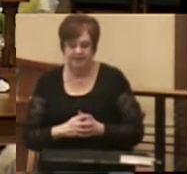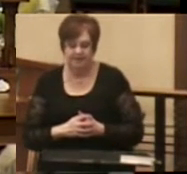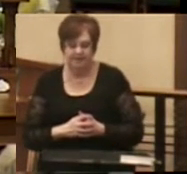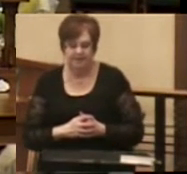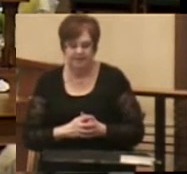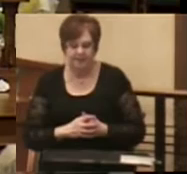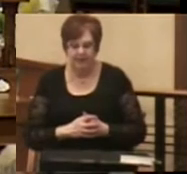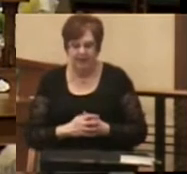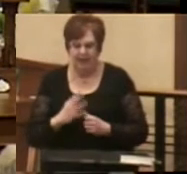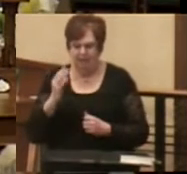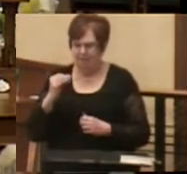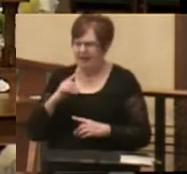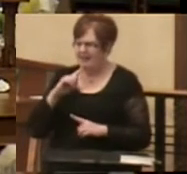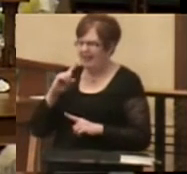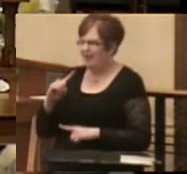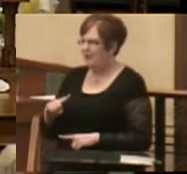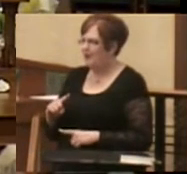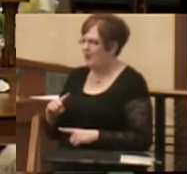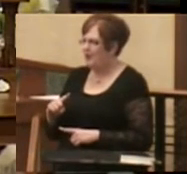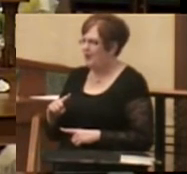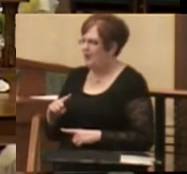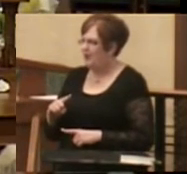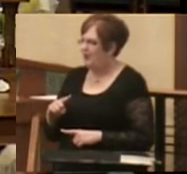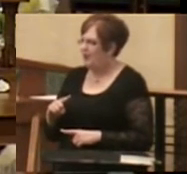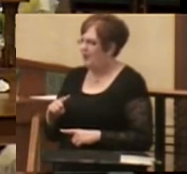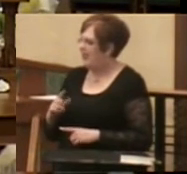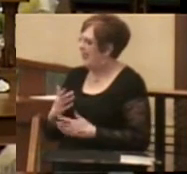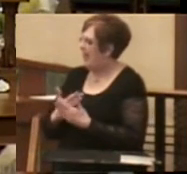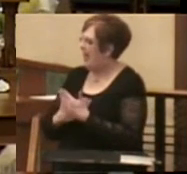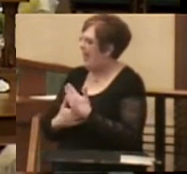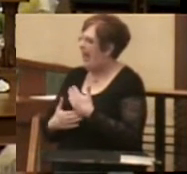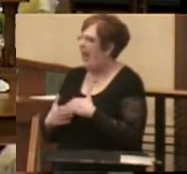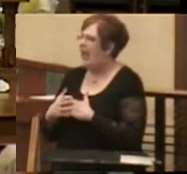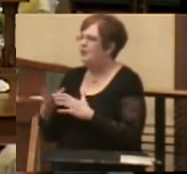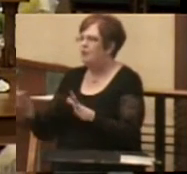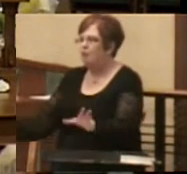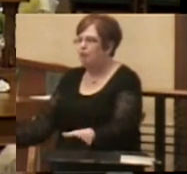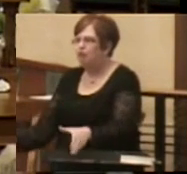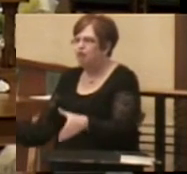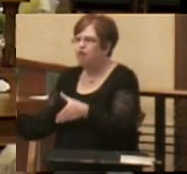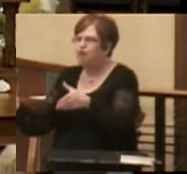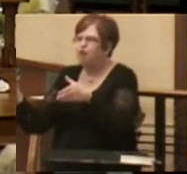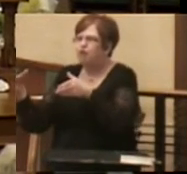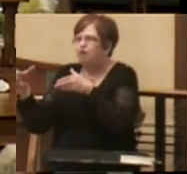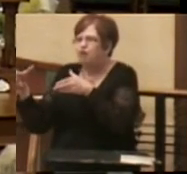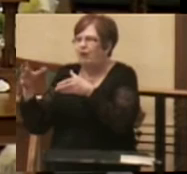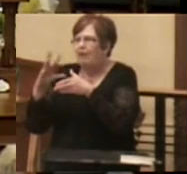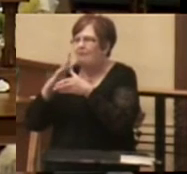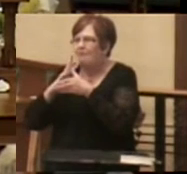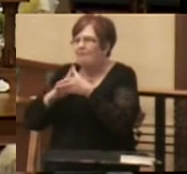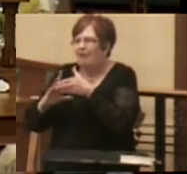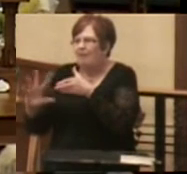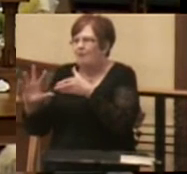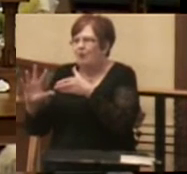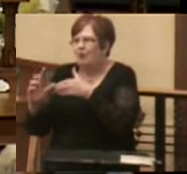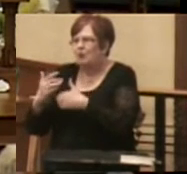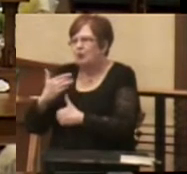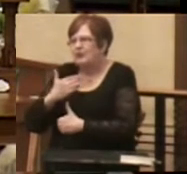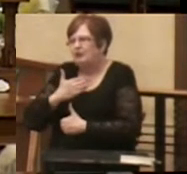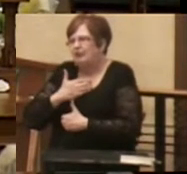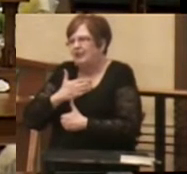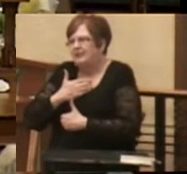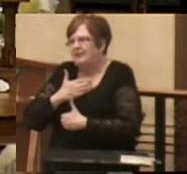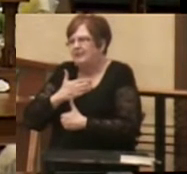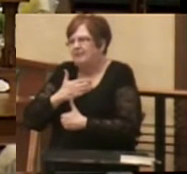The man's answer was taking his massive hands and bringing that little almost five-year-old to his chest,